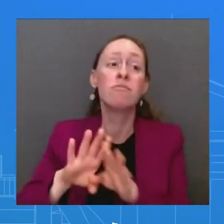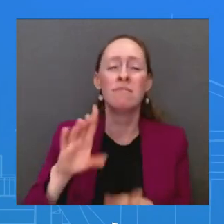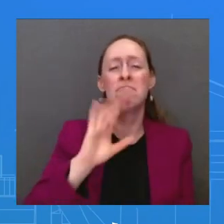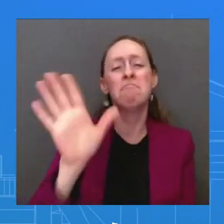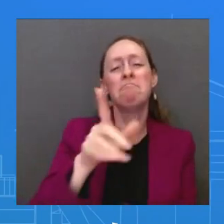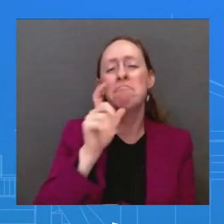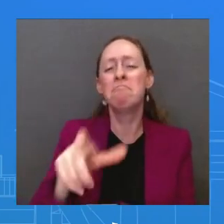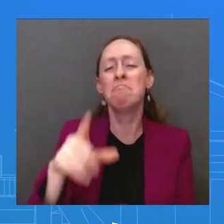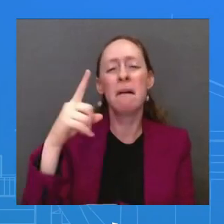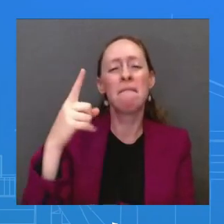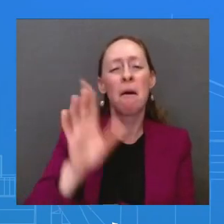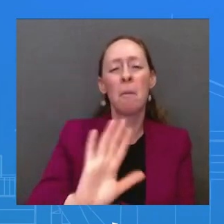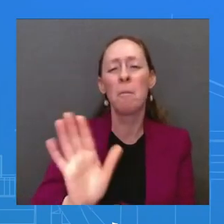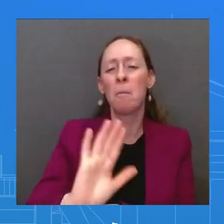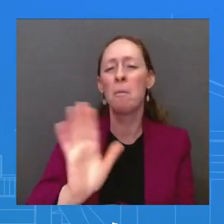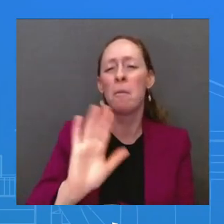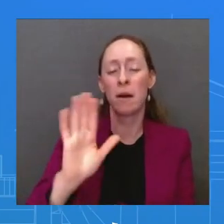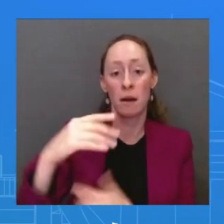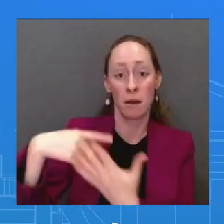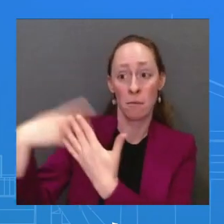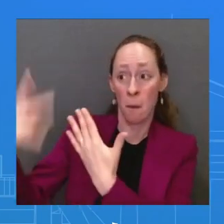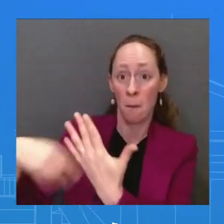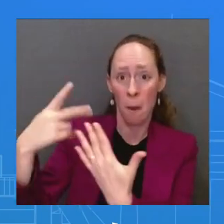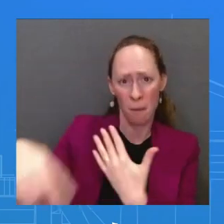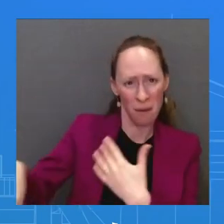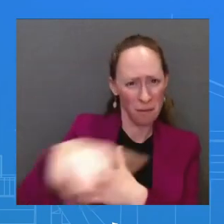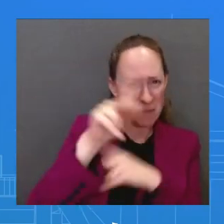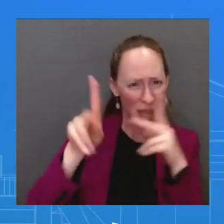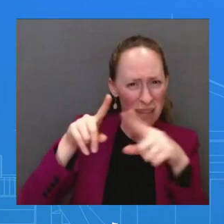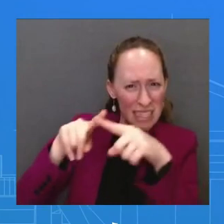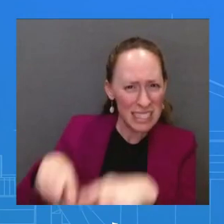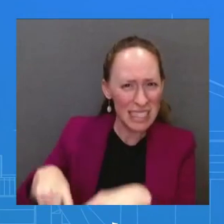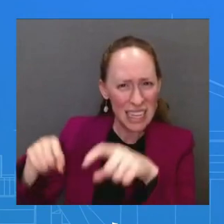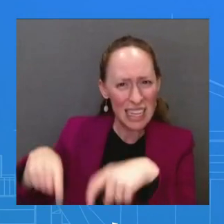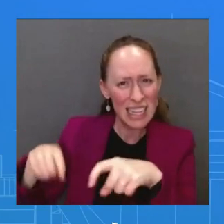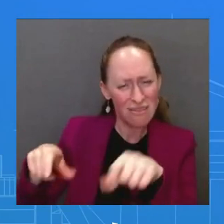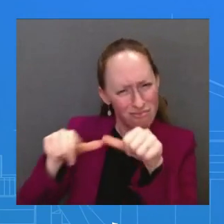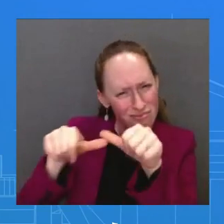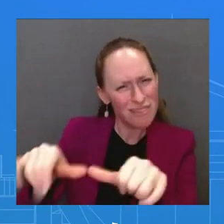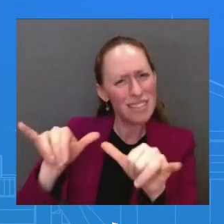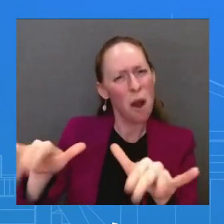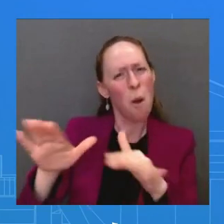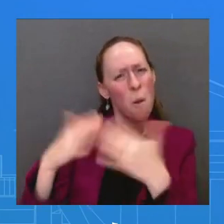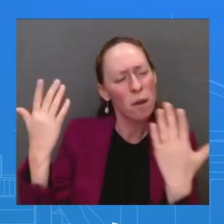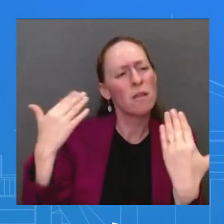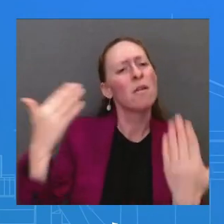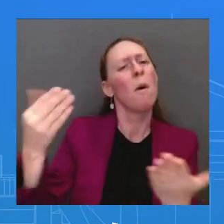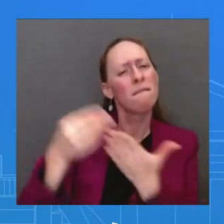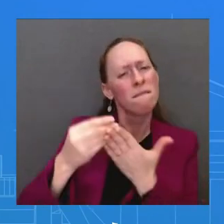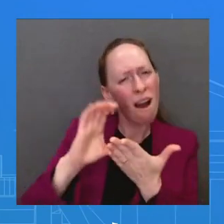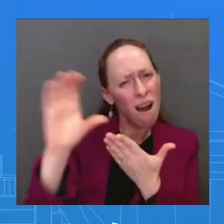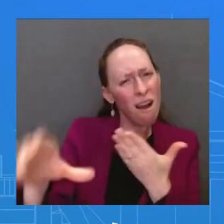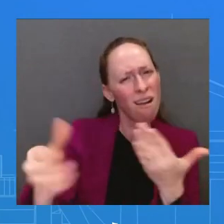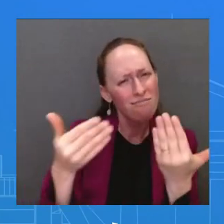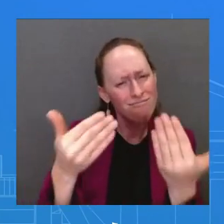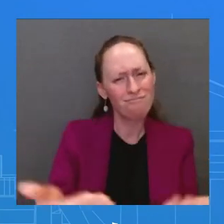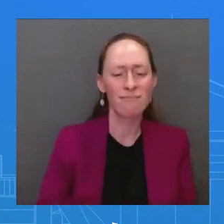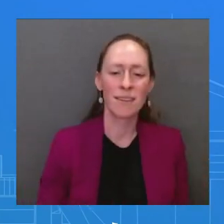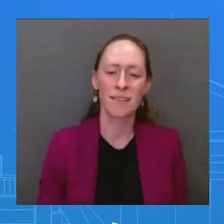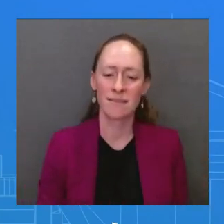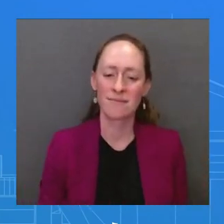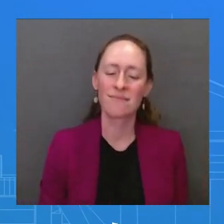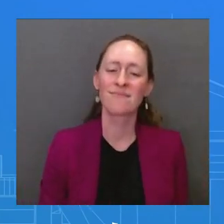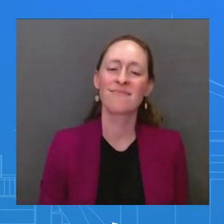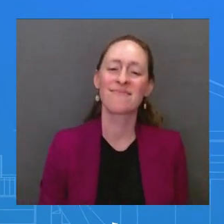not going to – look, I'll say this. It's clear because the fiscal year is coming to an end